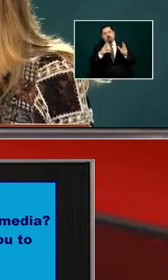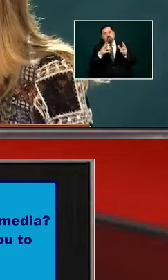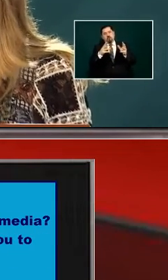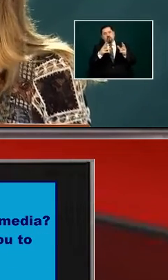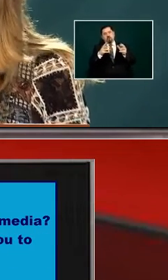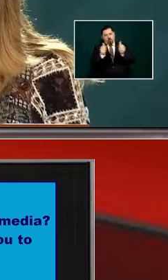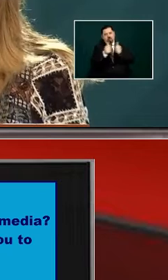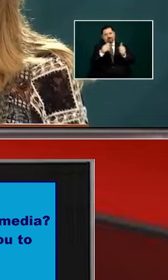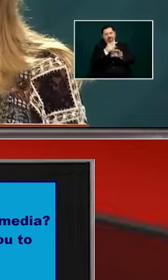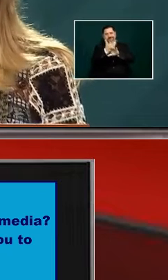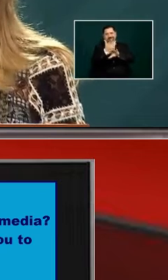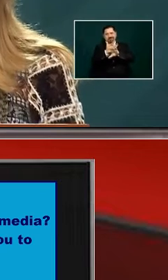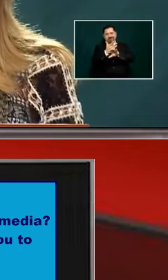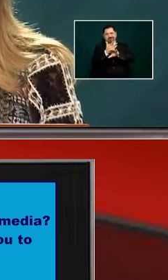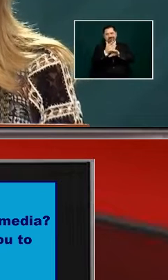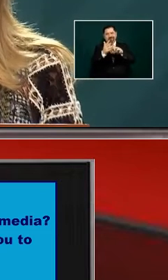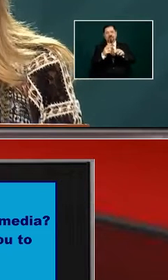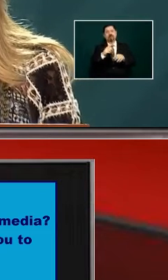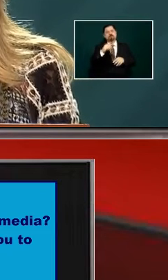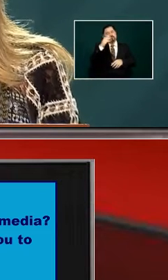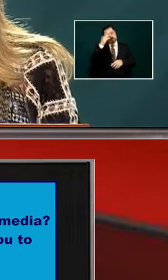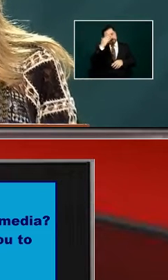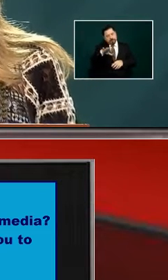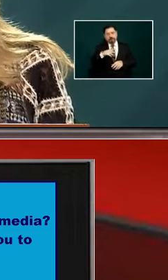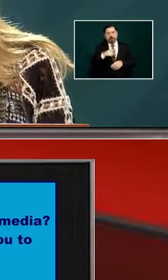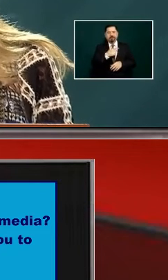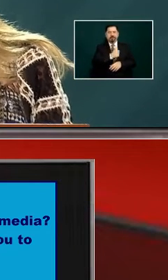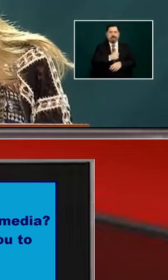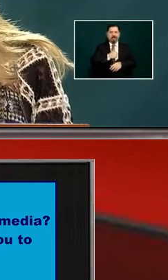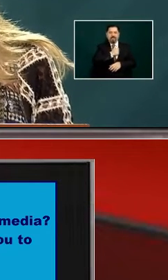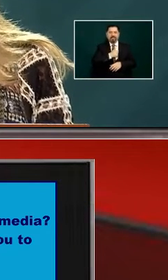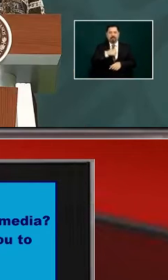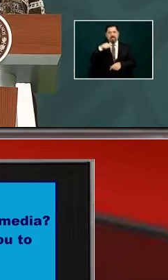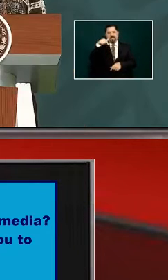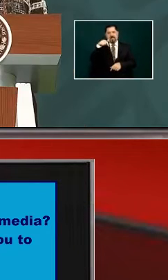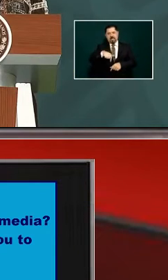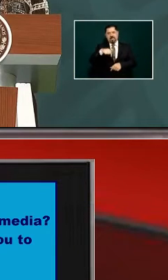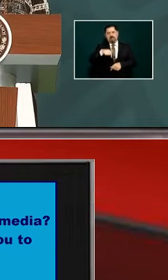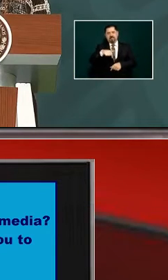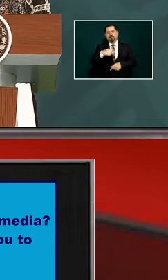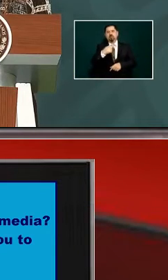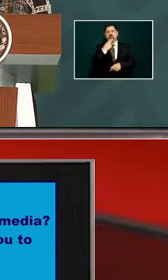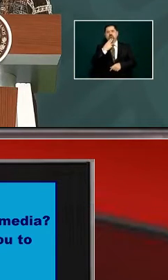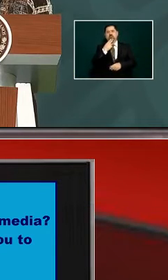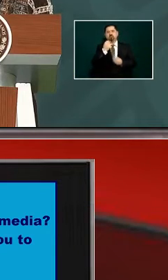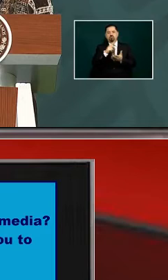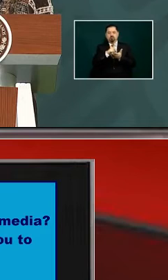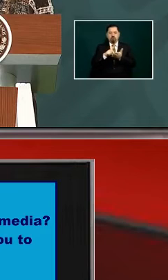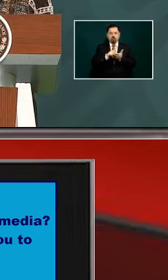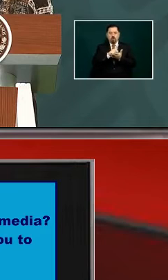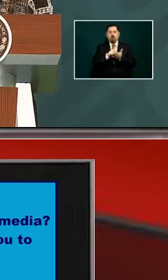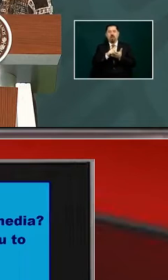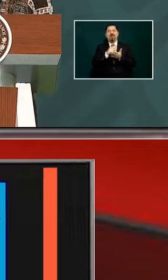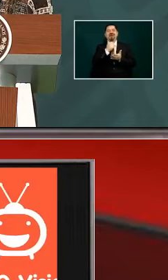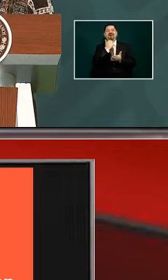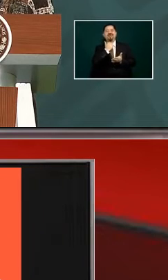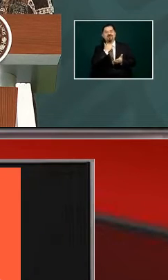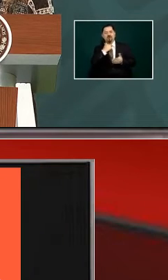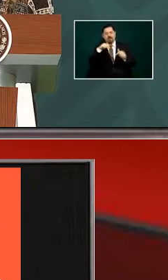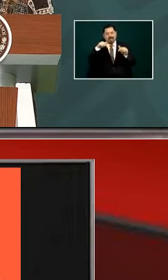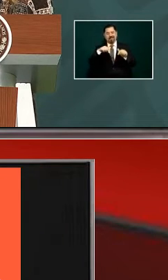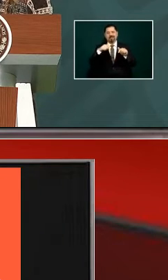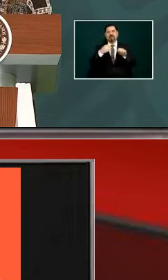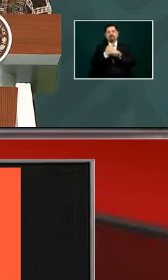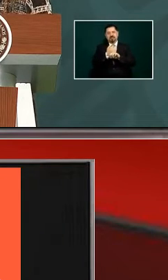and and due to our proximity to the u.s and due to the